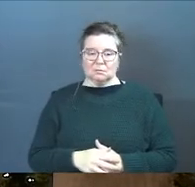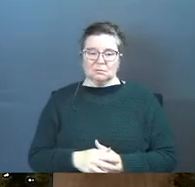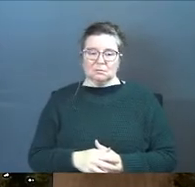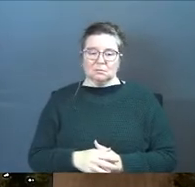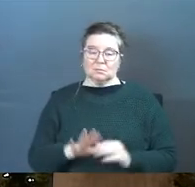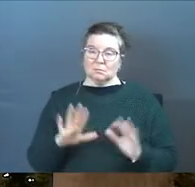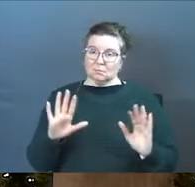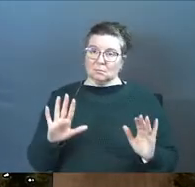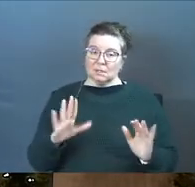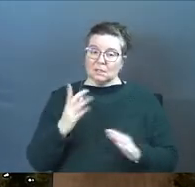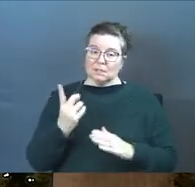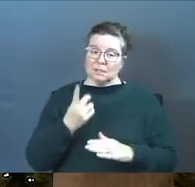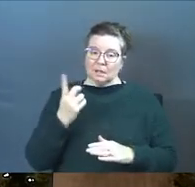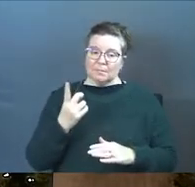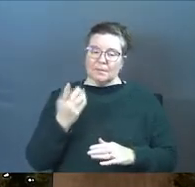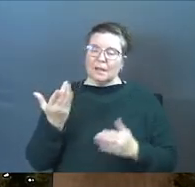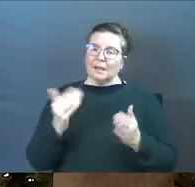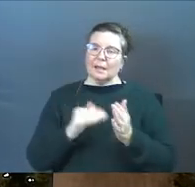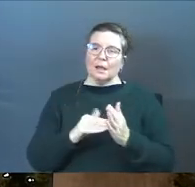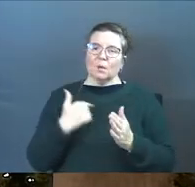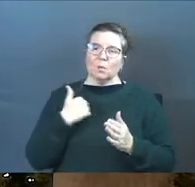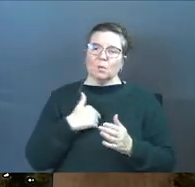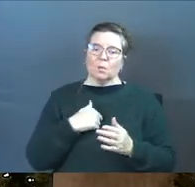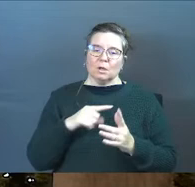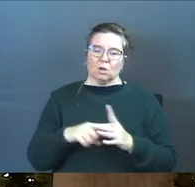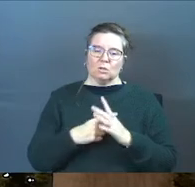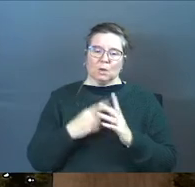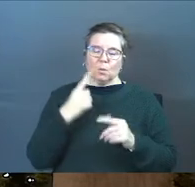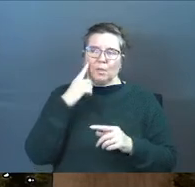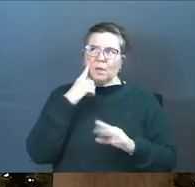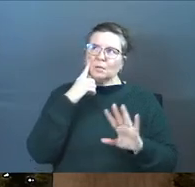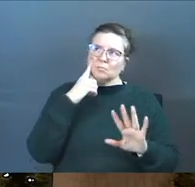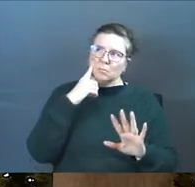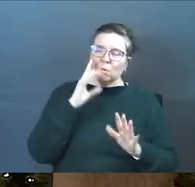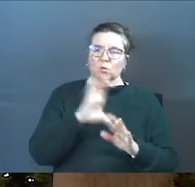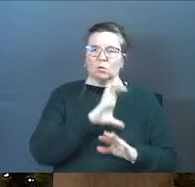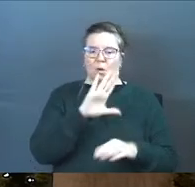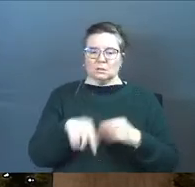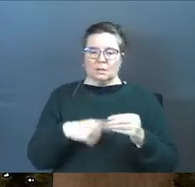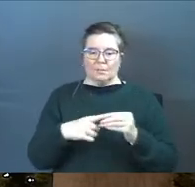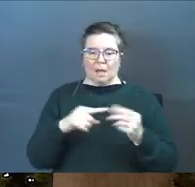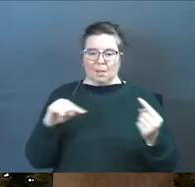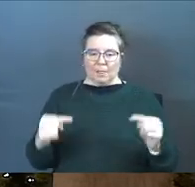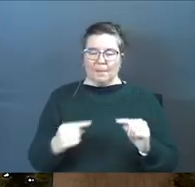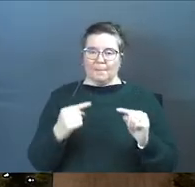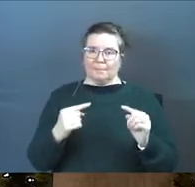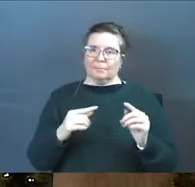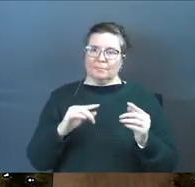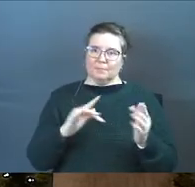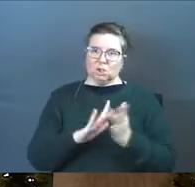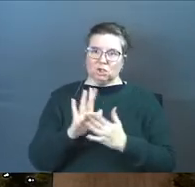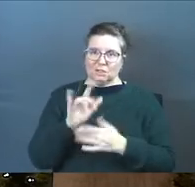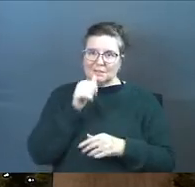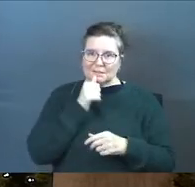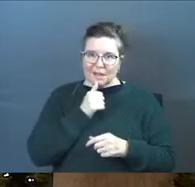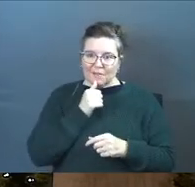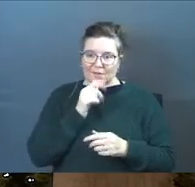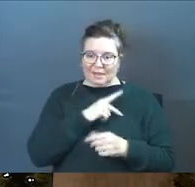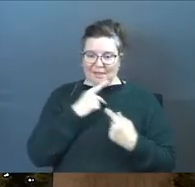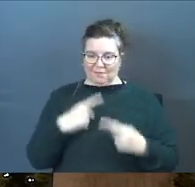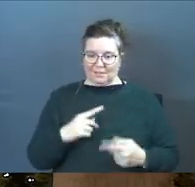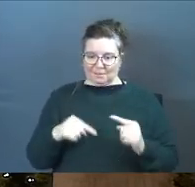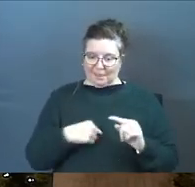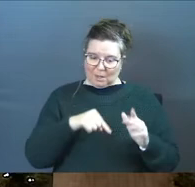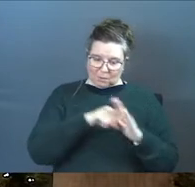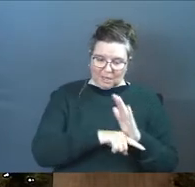okay sometimes again we kind of start out and we think well the cross is all about the pain that Jesus suffered the physical pain the fact that he